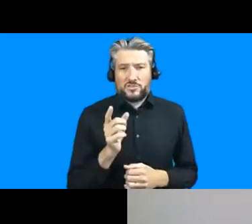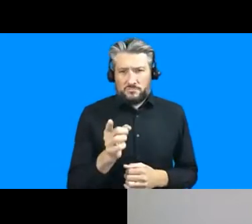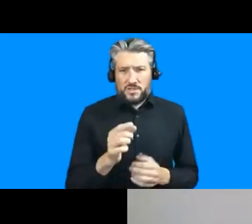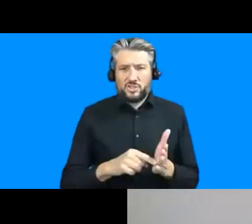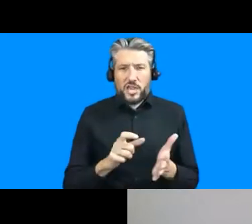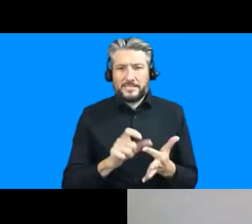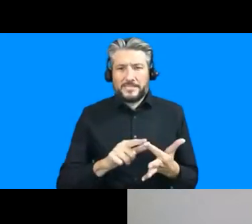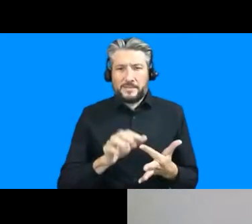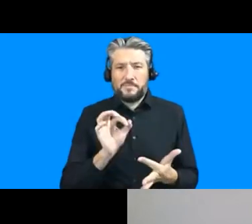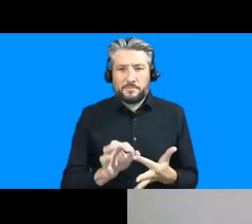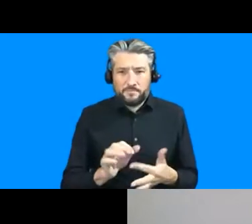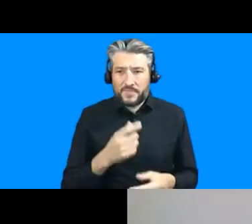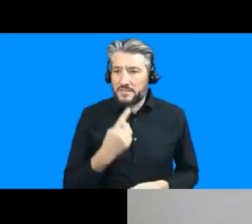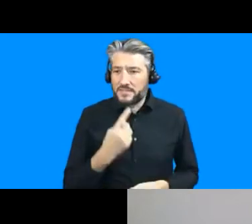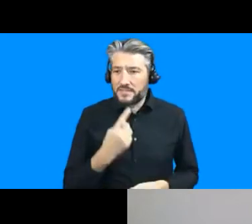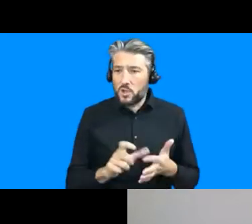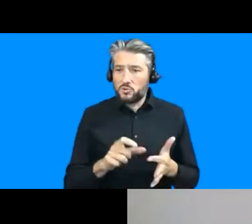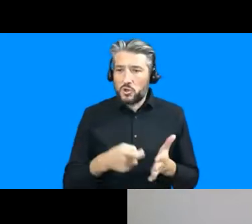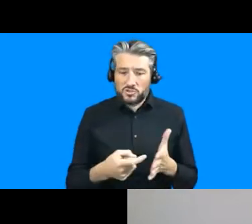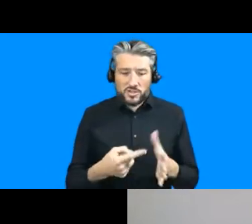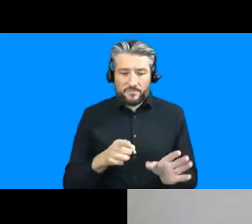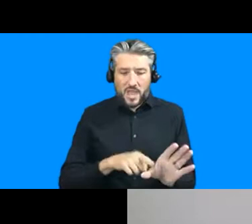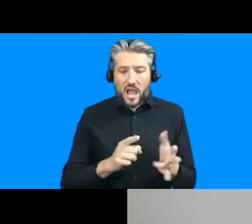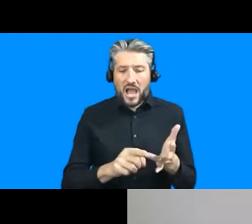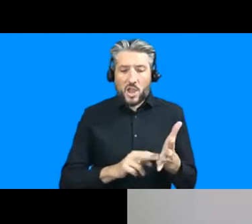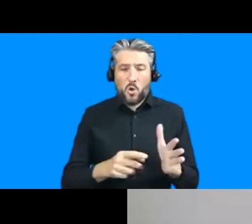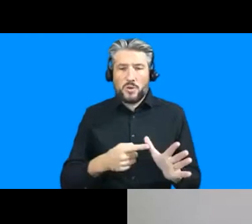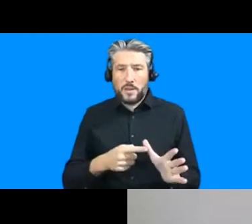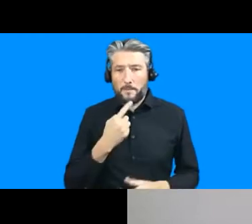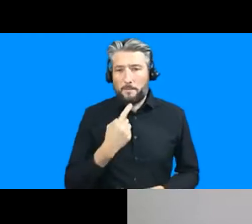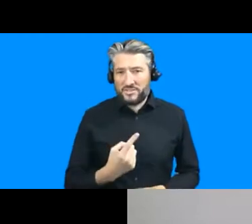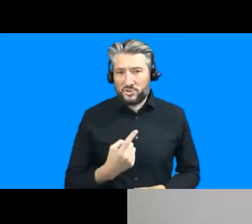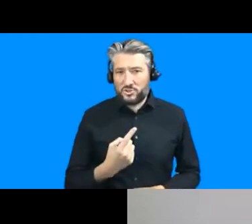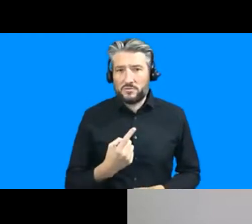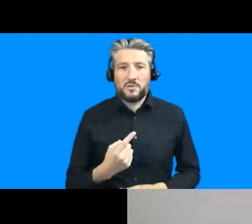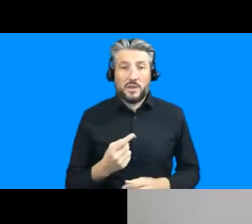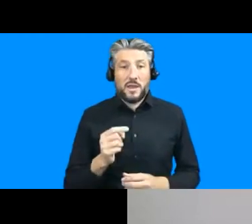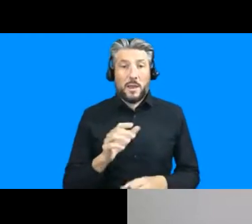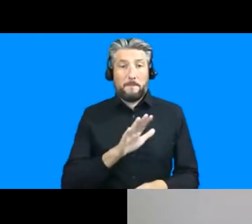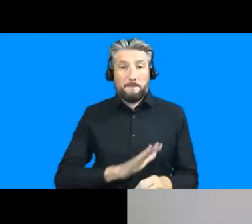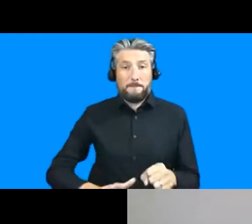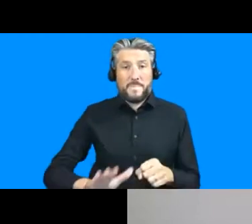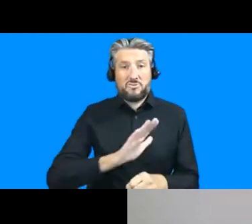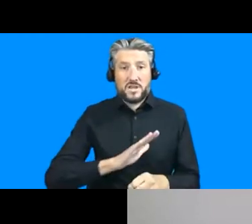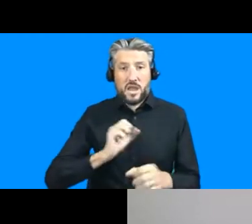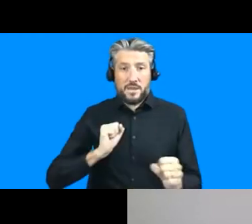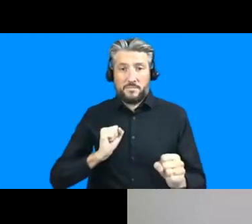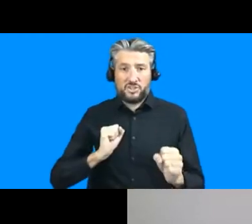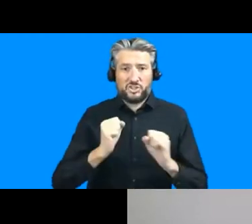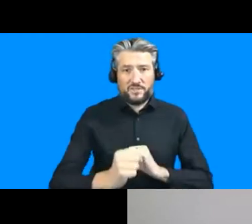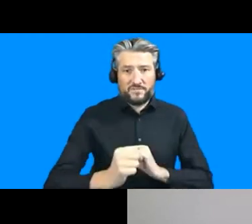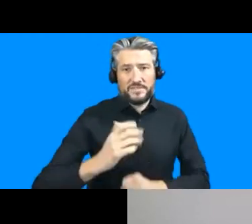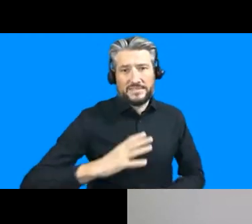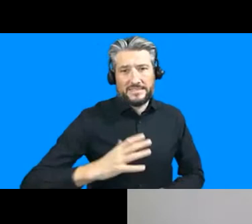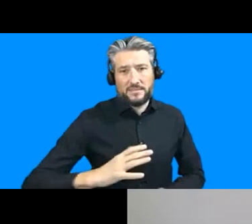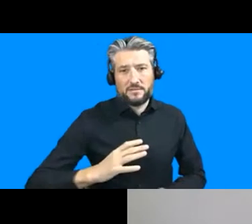iona recently asserted that a paradigm shift from a top down toward bottom up approach is needed for making cities of the global south